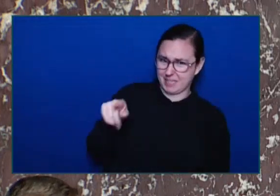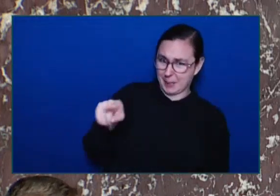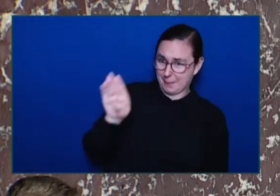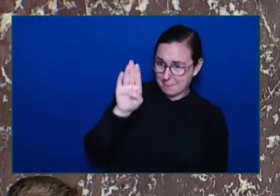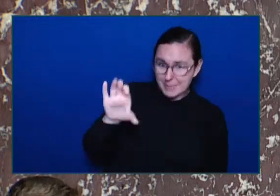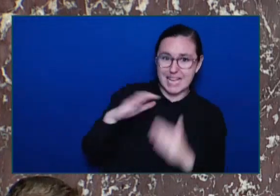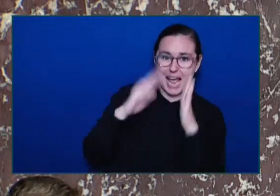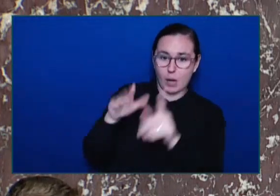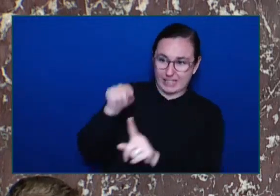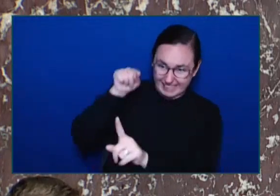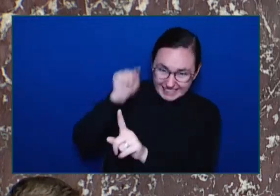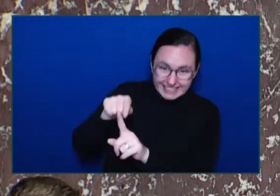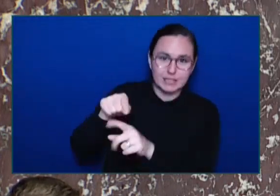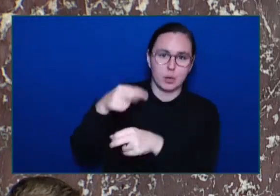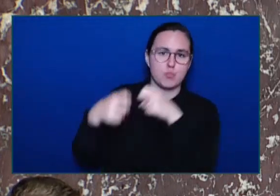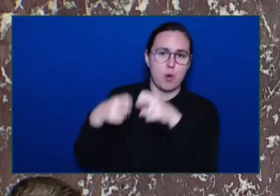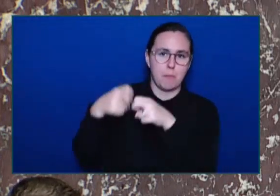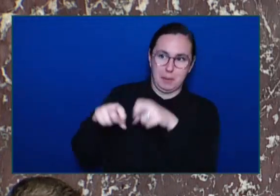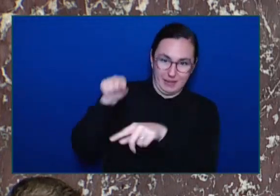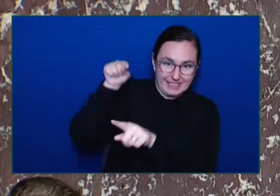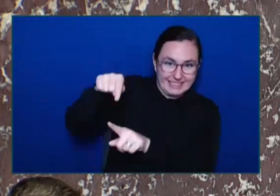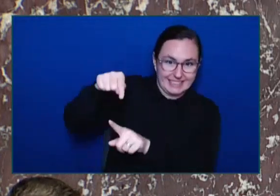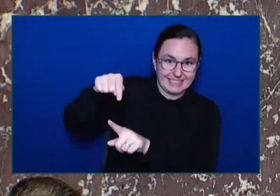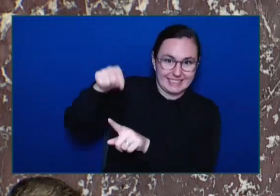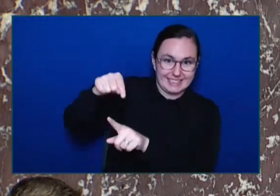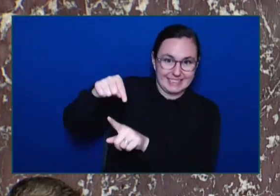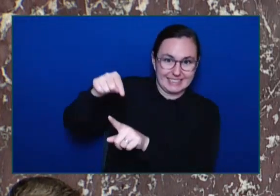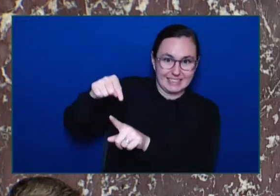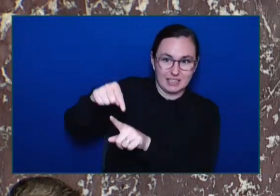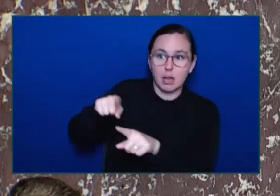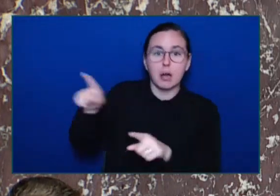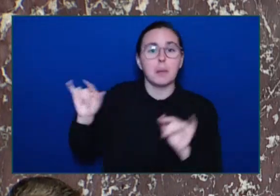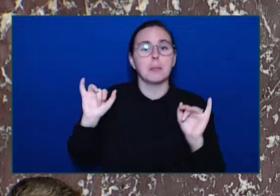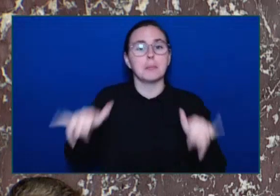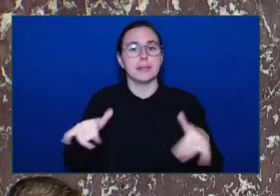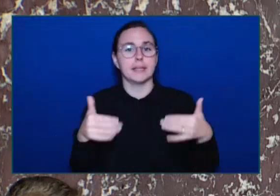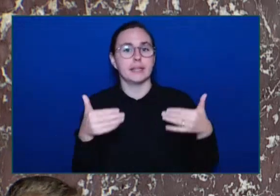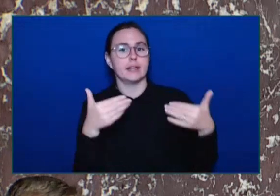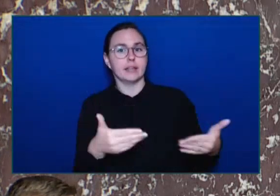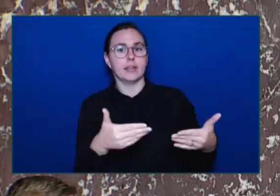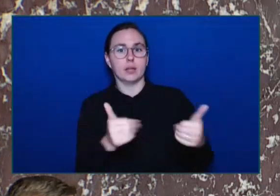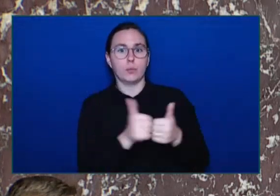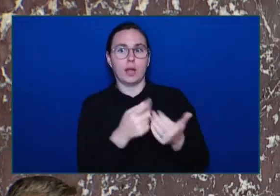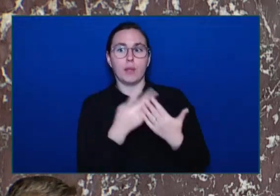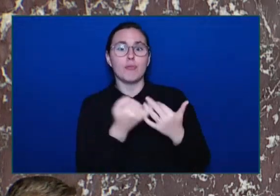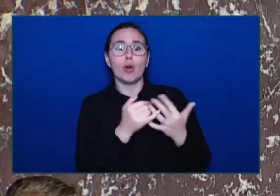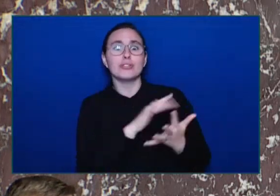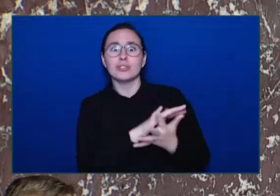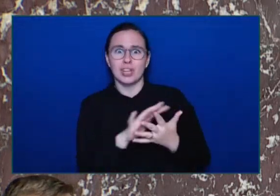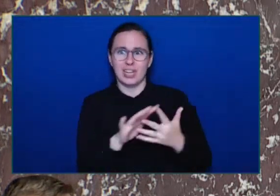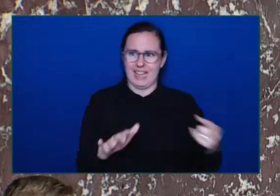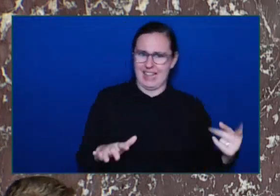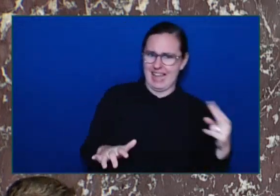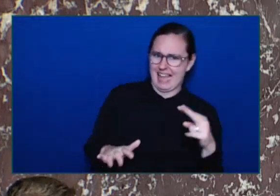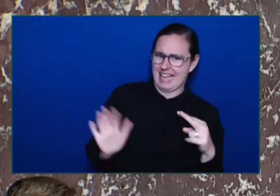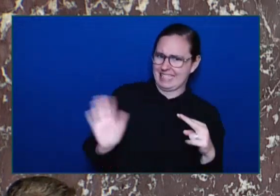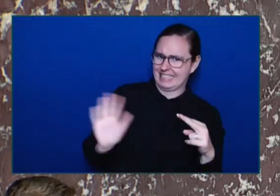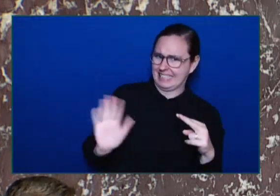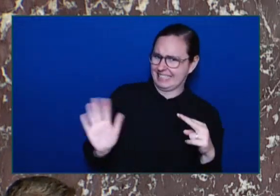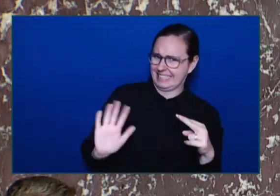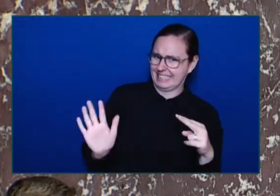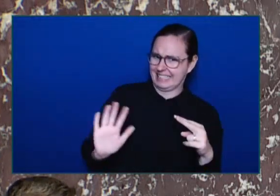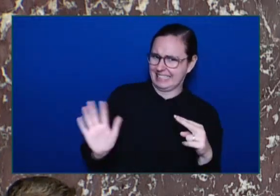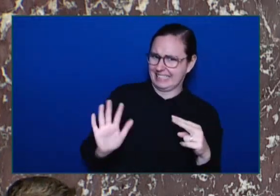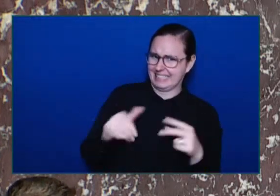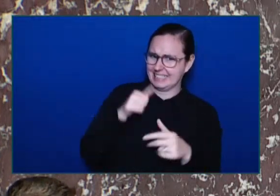project in their neighbourhood And in fact, the Premier went one step further In the Vancouver Sun article On June 15, 2022 He says,